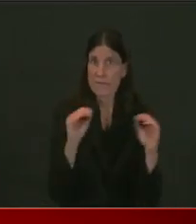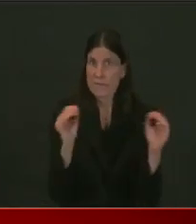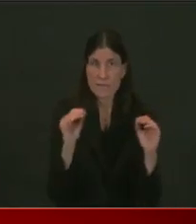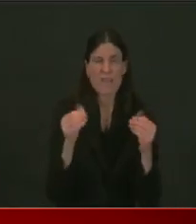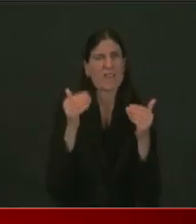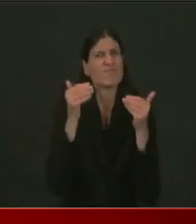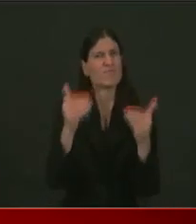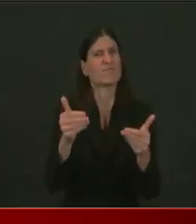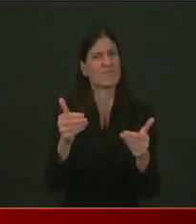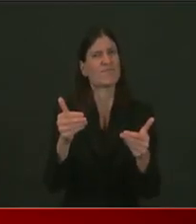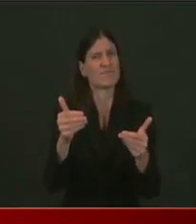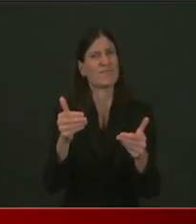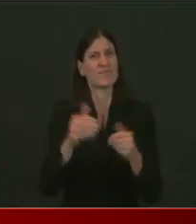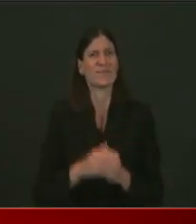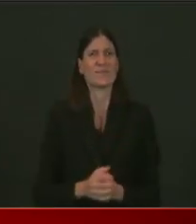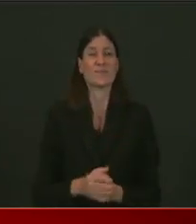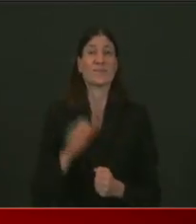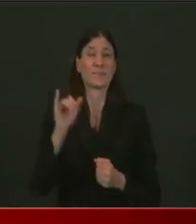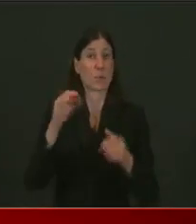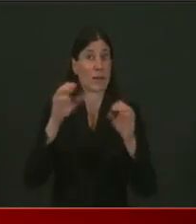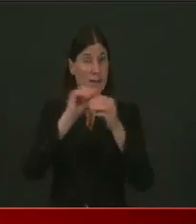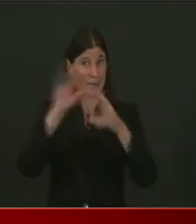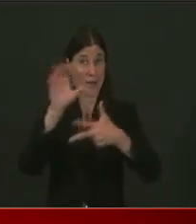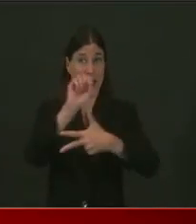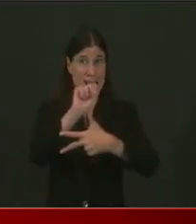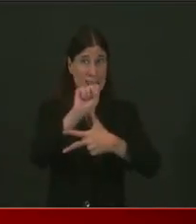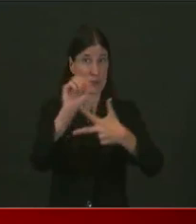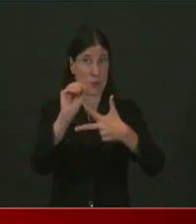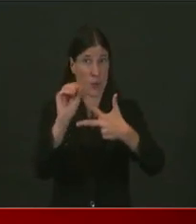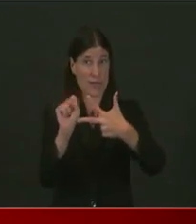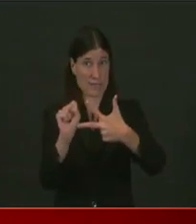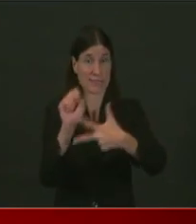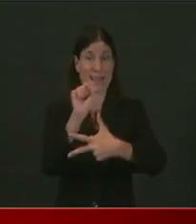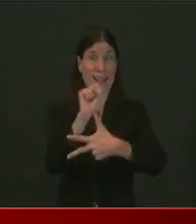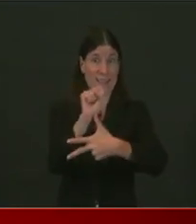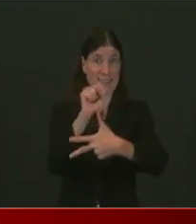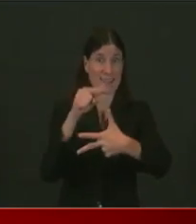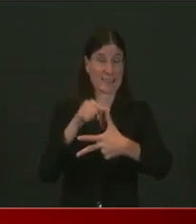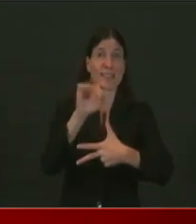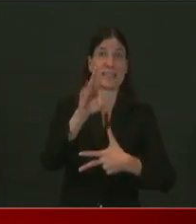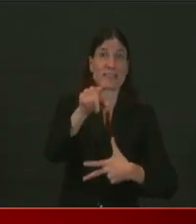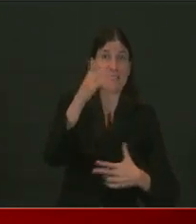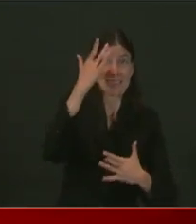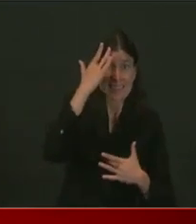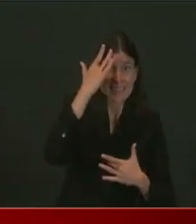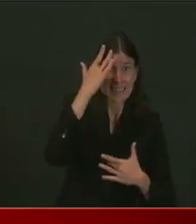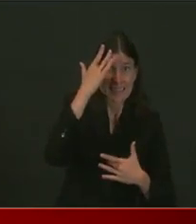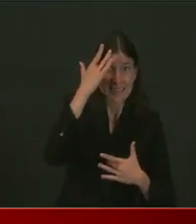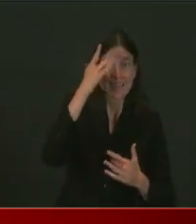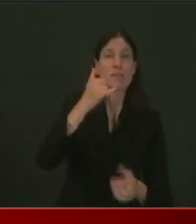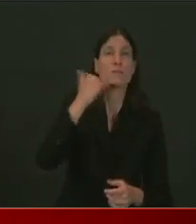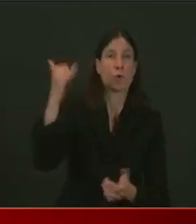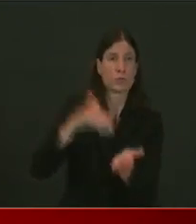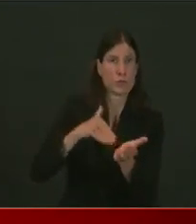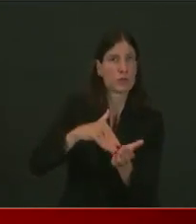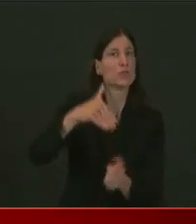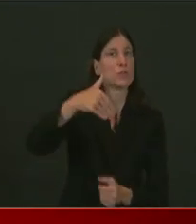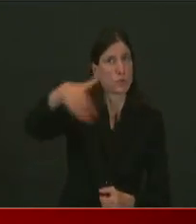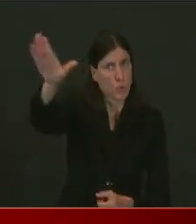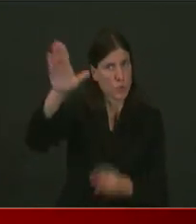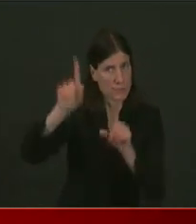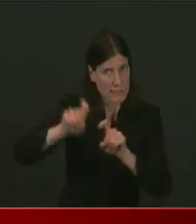immediately. Call your doctor. Go get tested. But this is if you feel fine. You're a waiter. You just want to know. You want to do your part for Rhode Island.